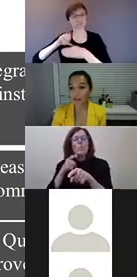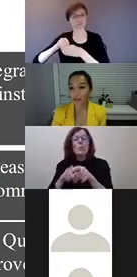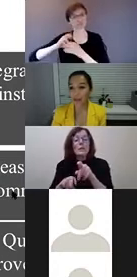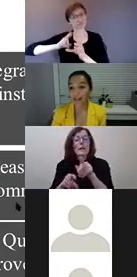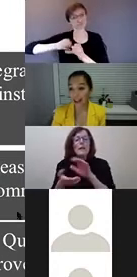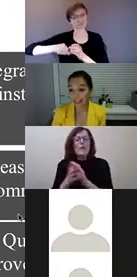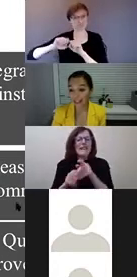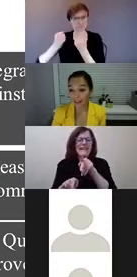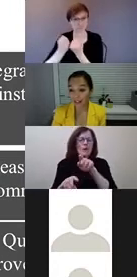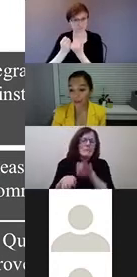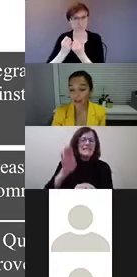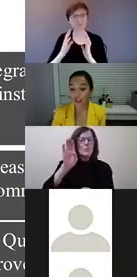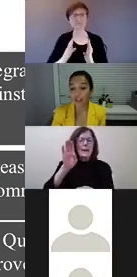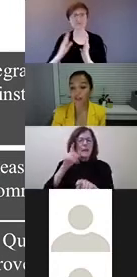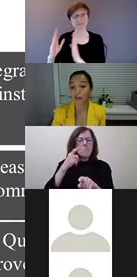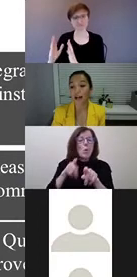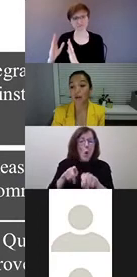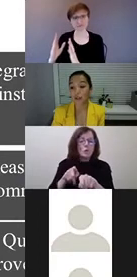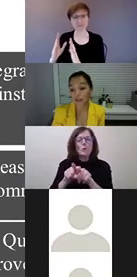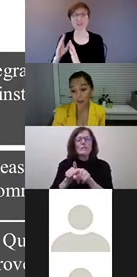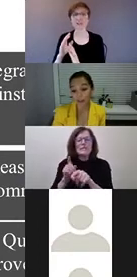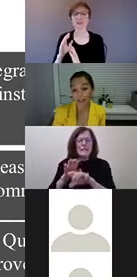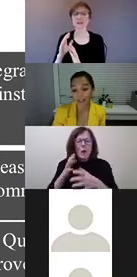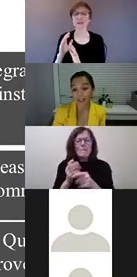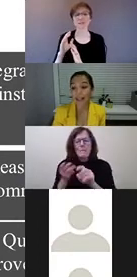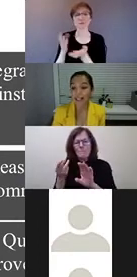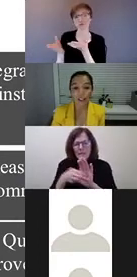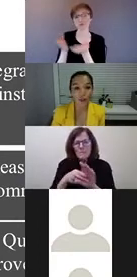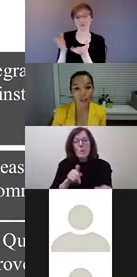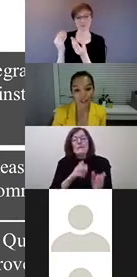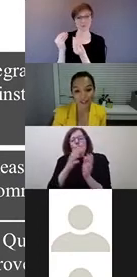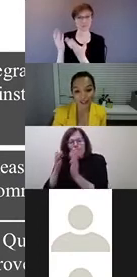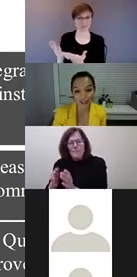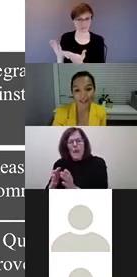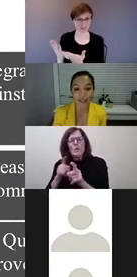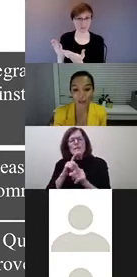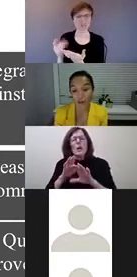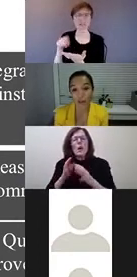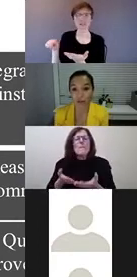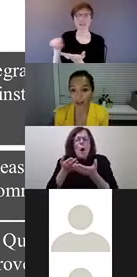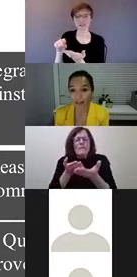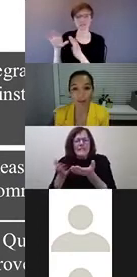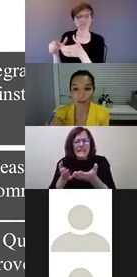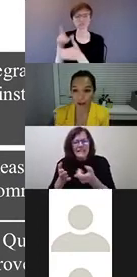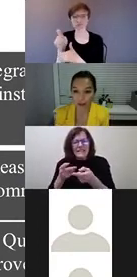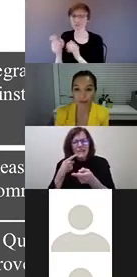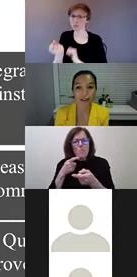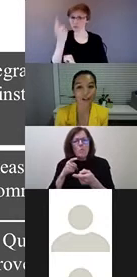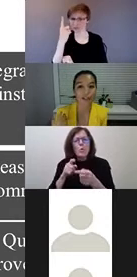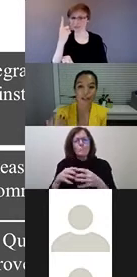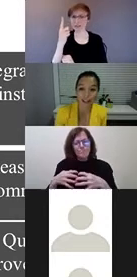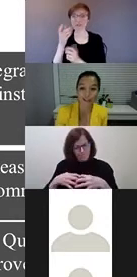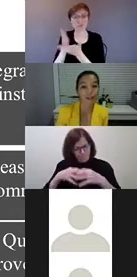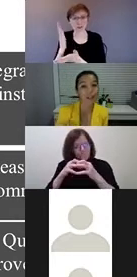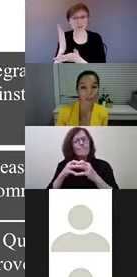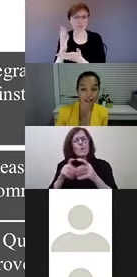identified in the research literature how service providers need to understand this notion of rights, the right to health, the